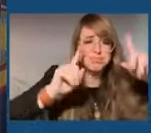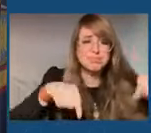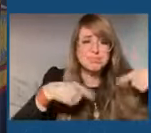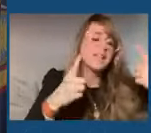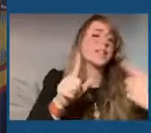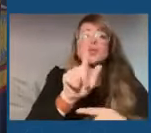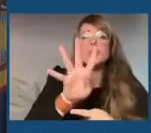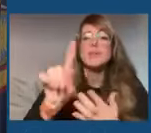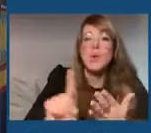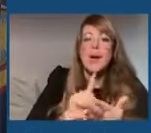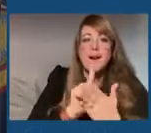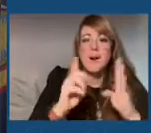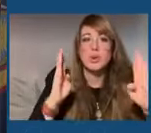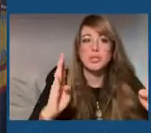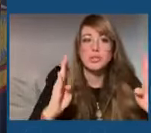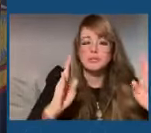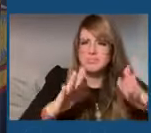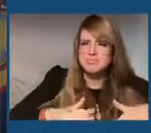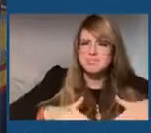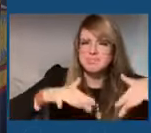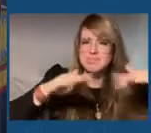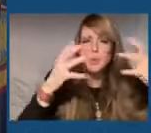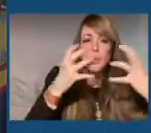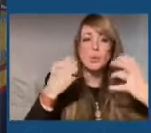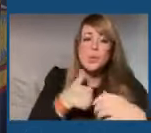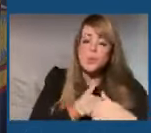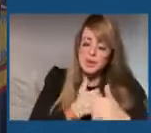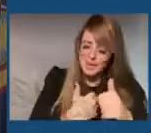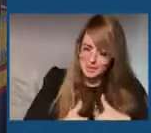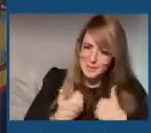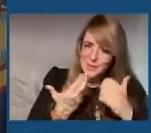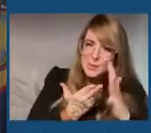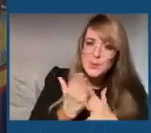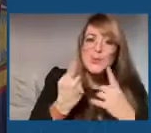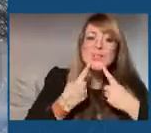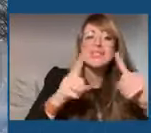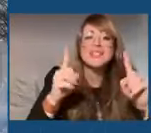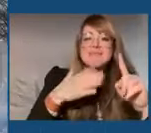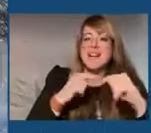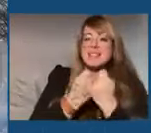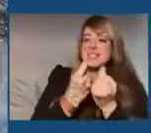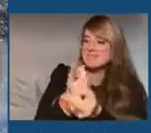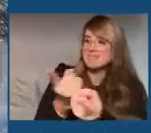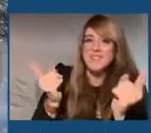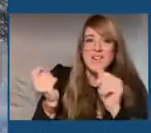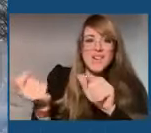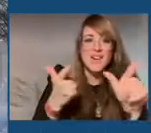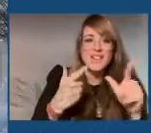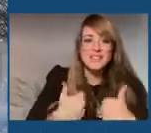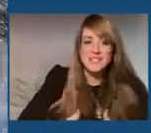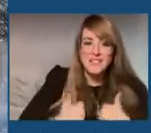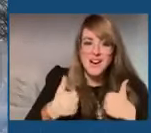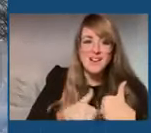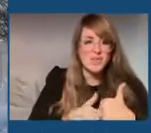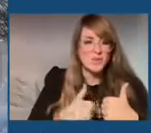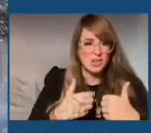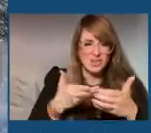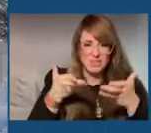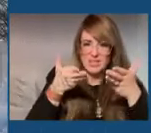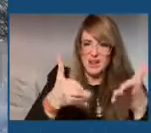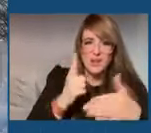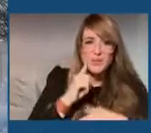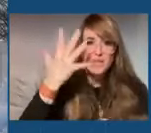period. So, we lived through that. I have an incredible team here. They all survived the experience. We were camped out for five days